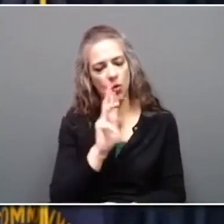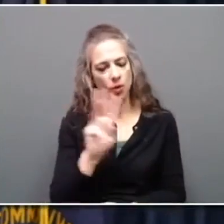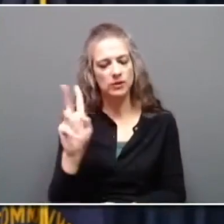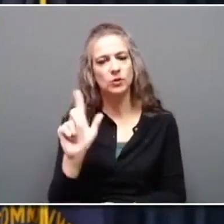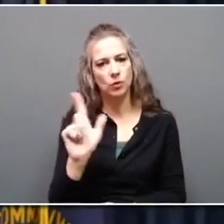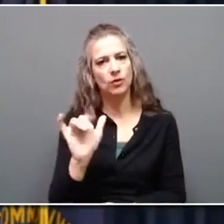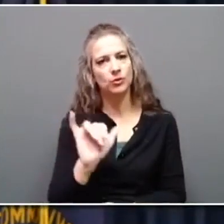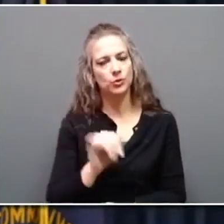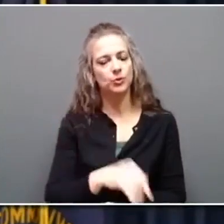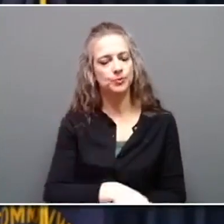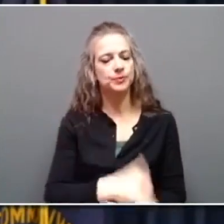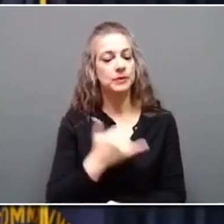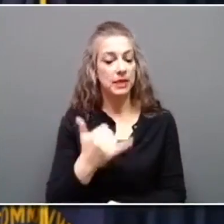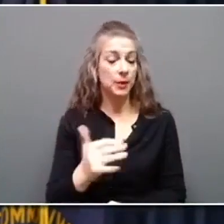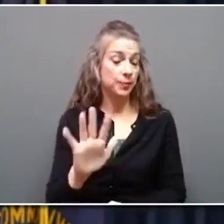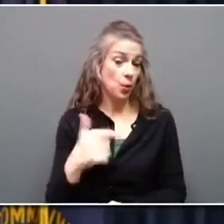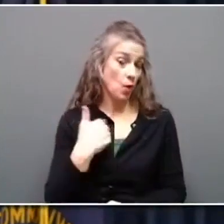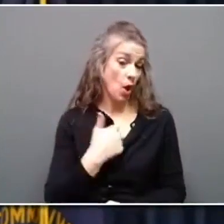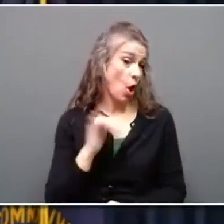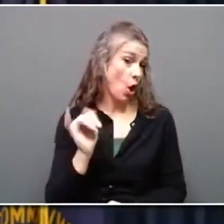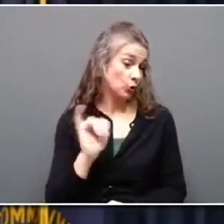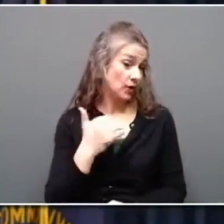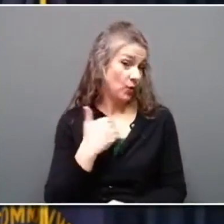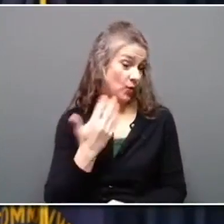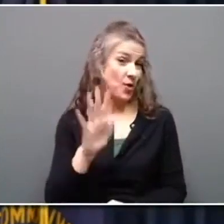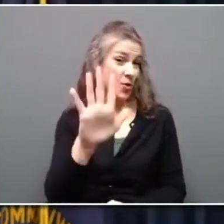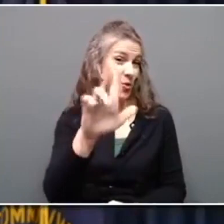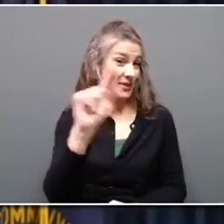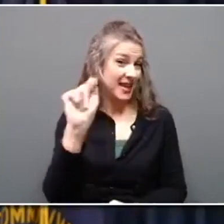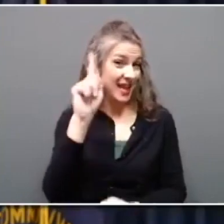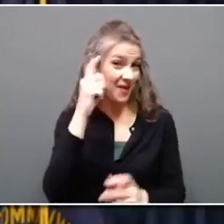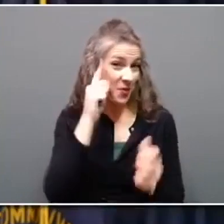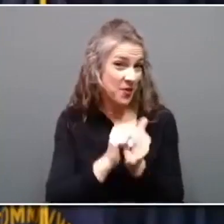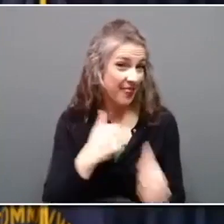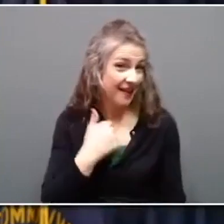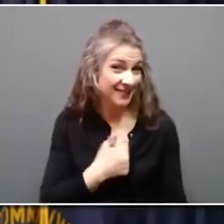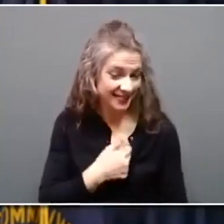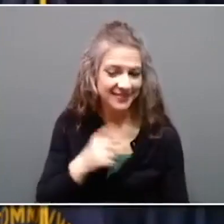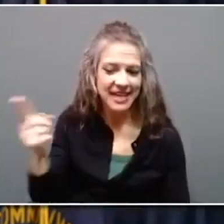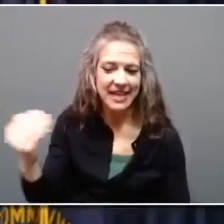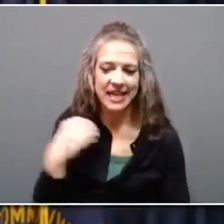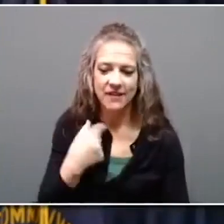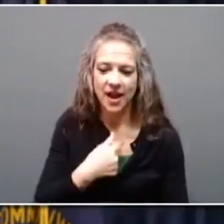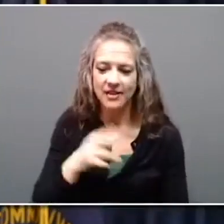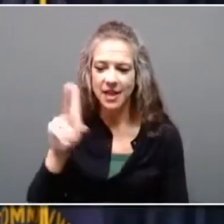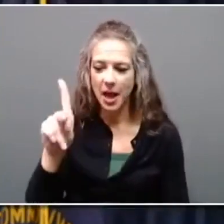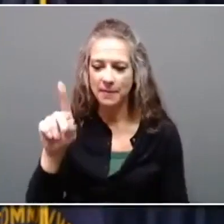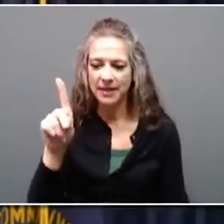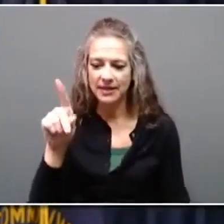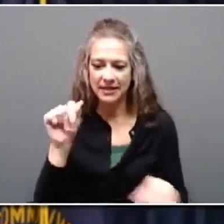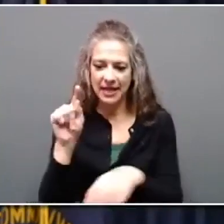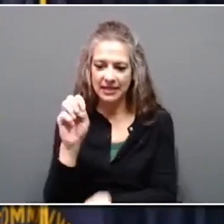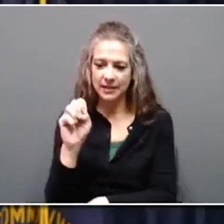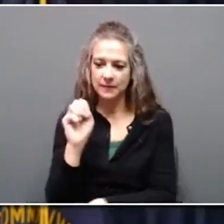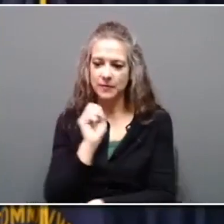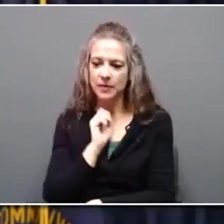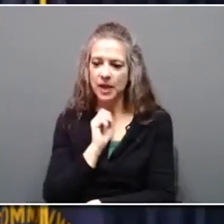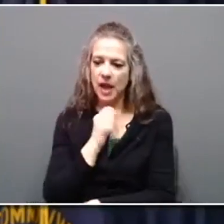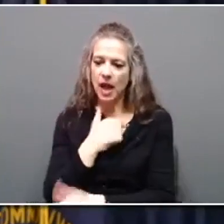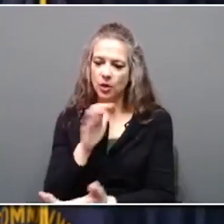Now, today we also have your lieutenant governor with us to provide a couple of updates. And I get to congratulate her